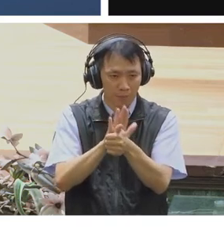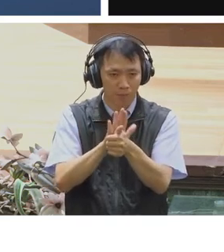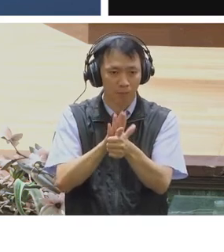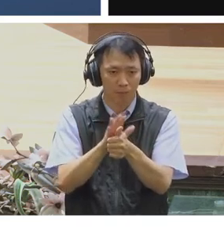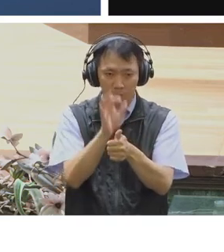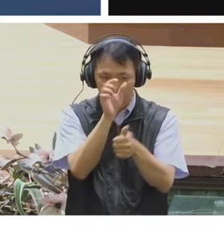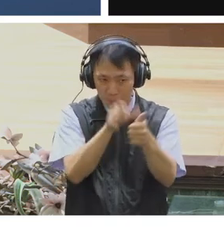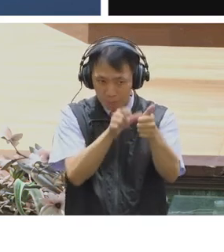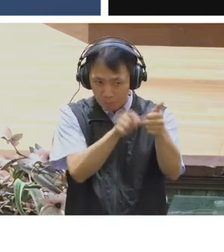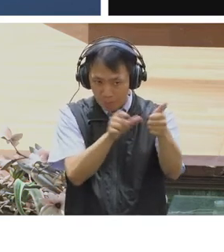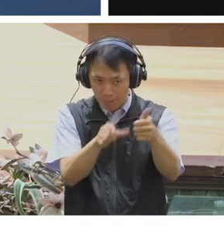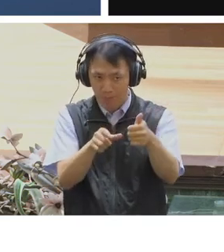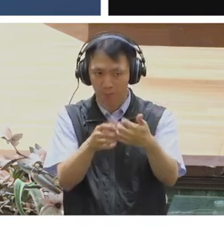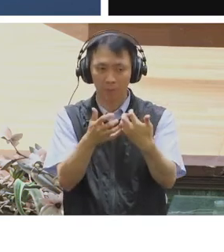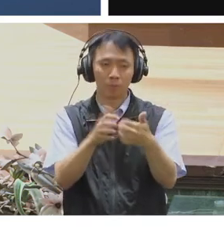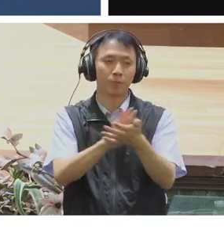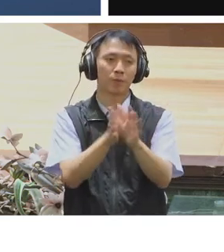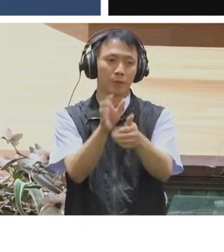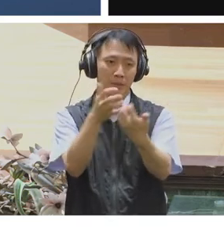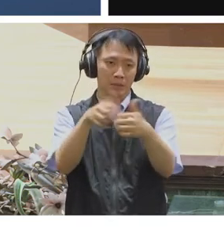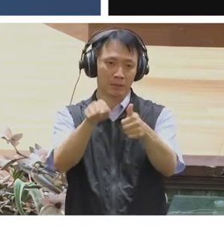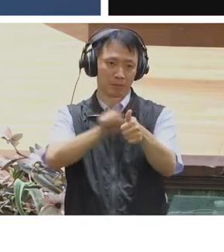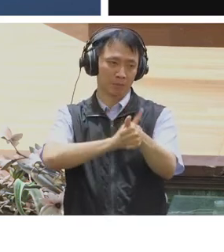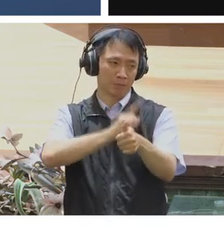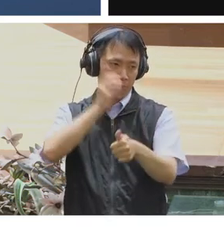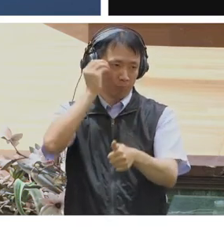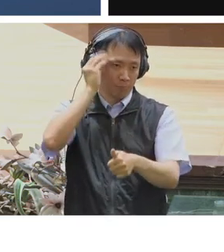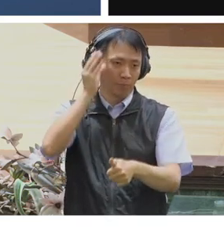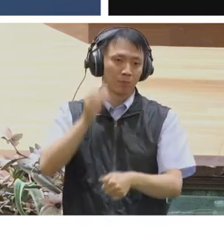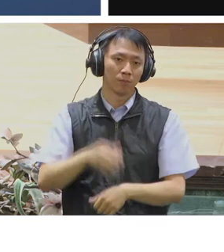mediation of people in the way that relate to each other.